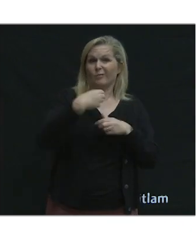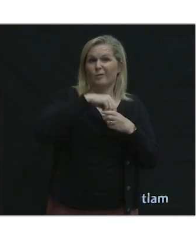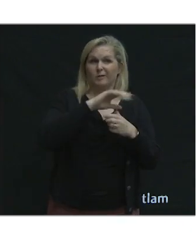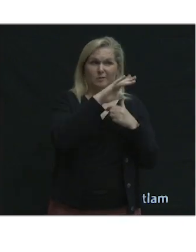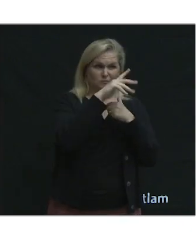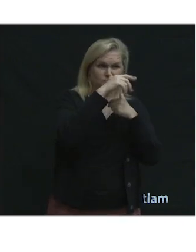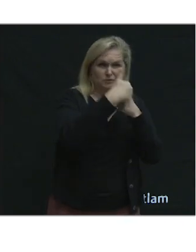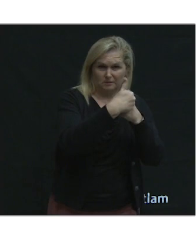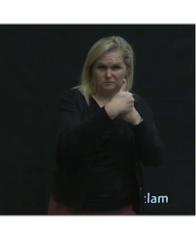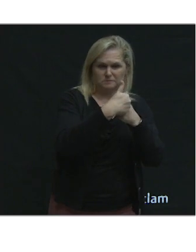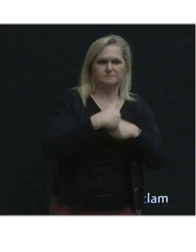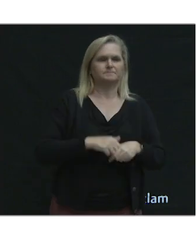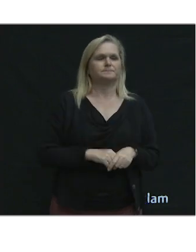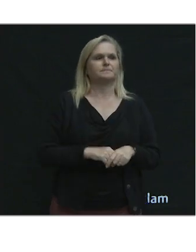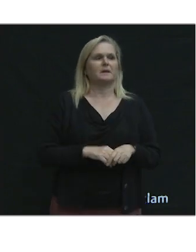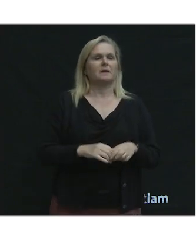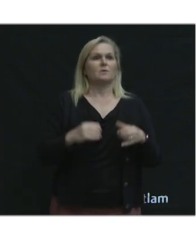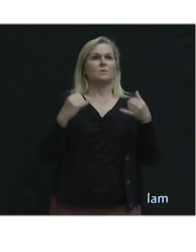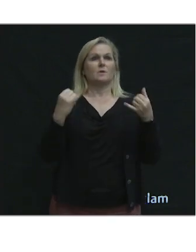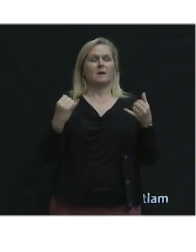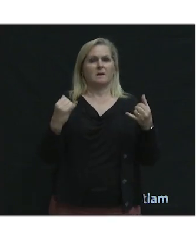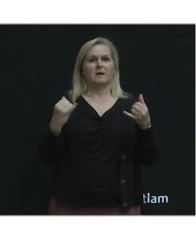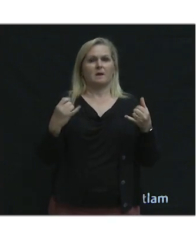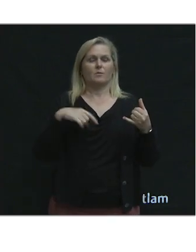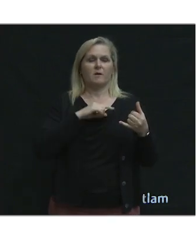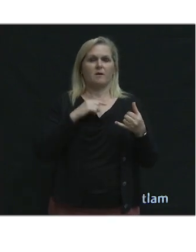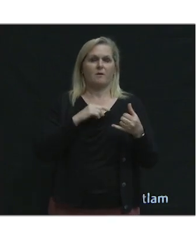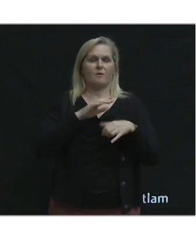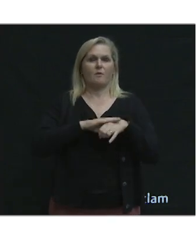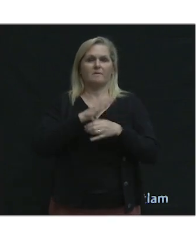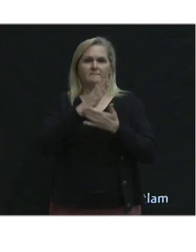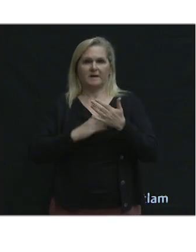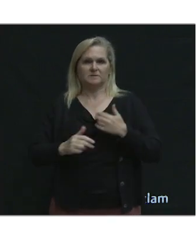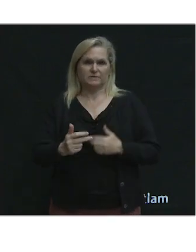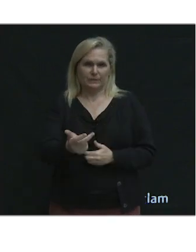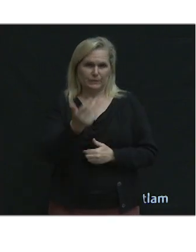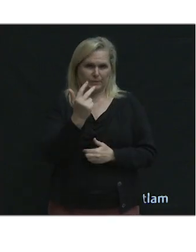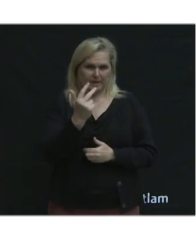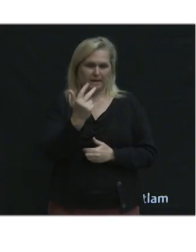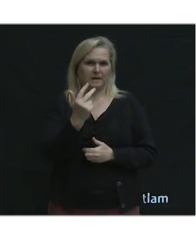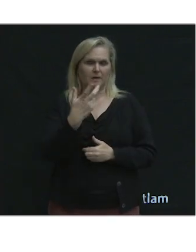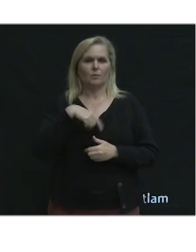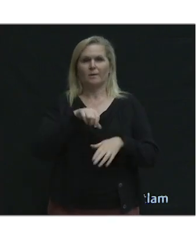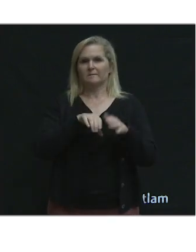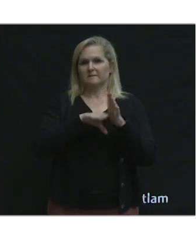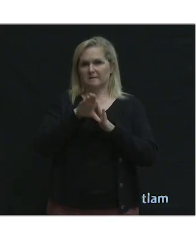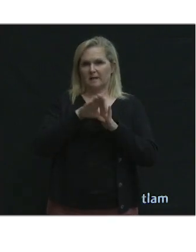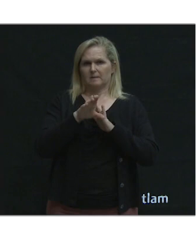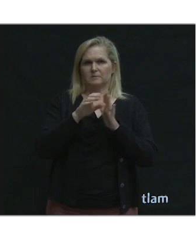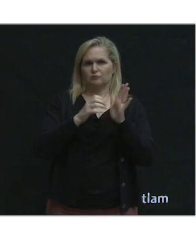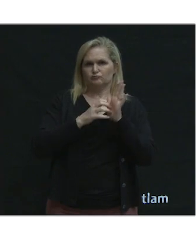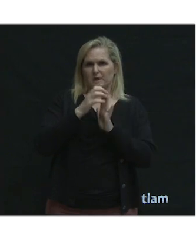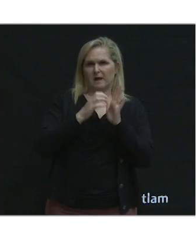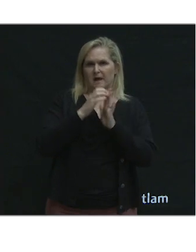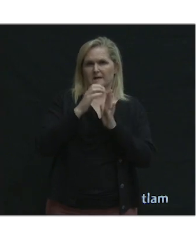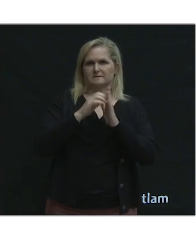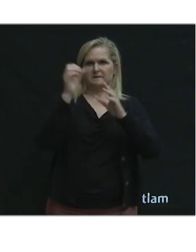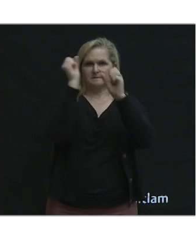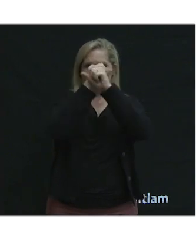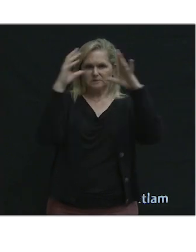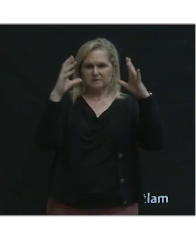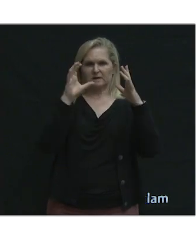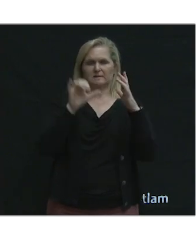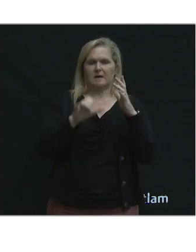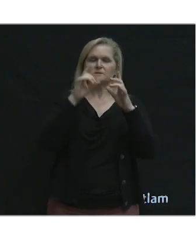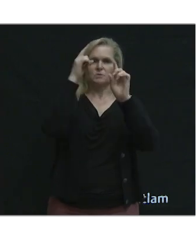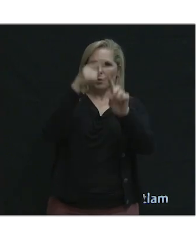opportunities. And currently we're in phase three, the visioning phase, where we've developed a draft vision, goals, and